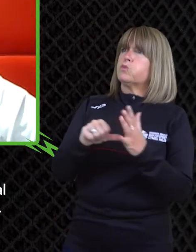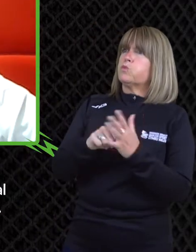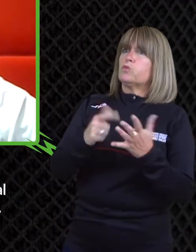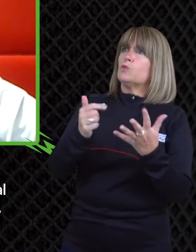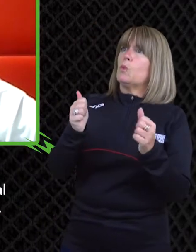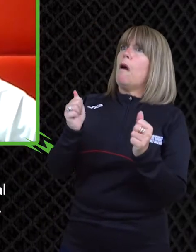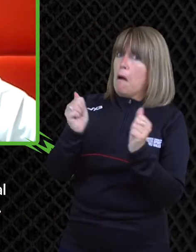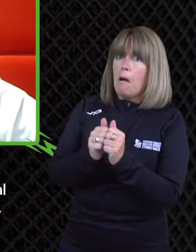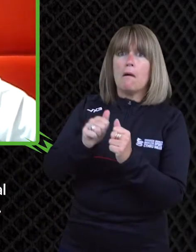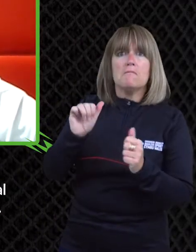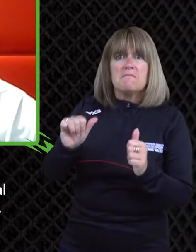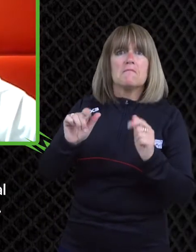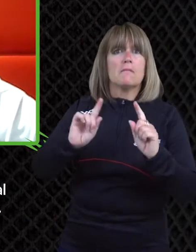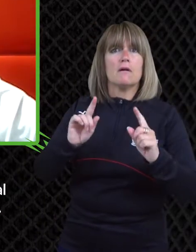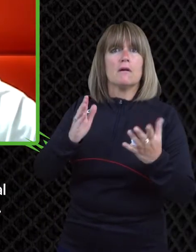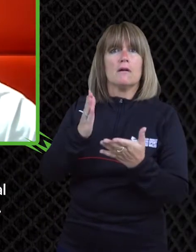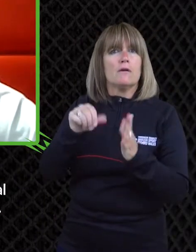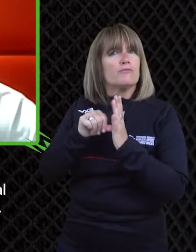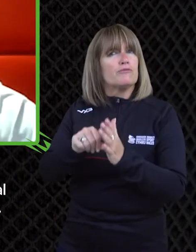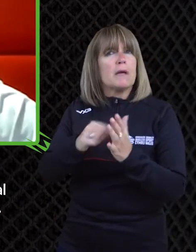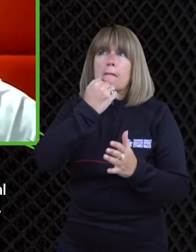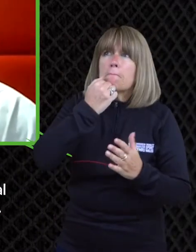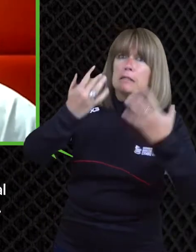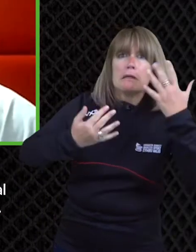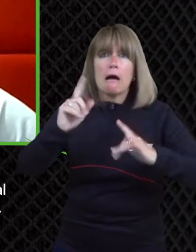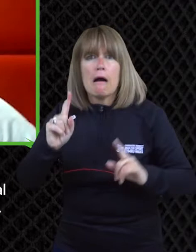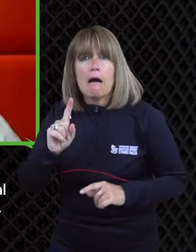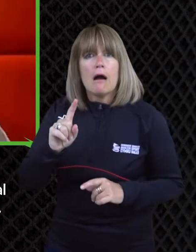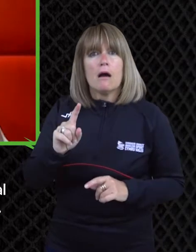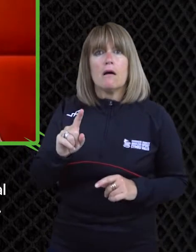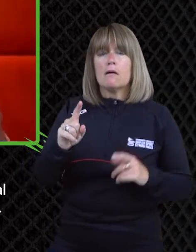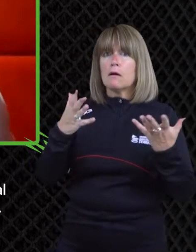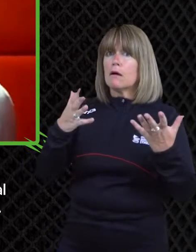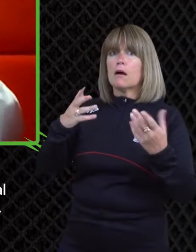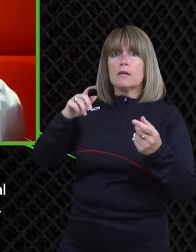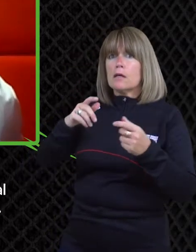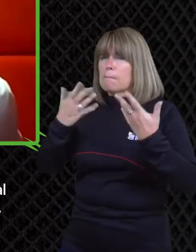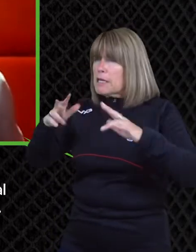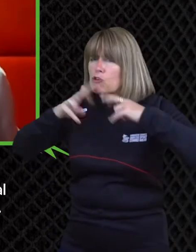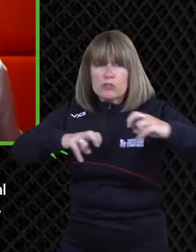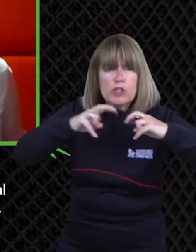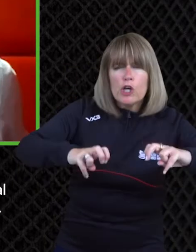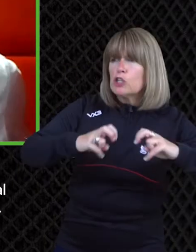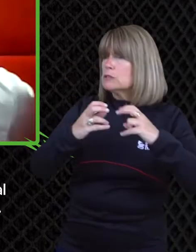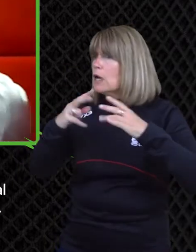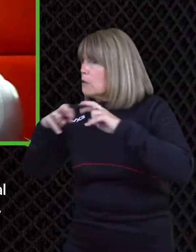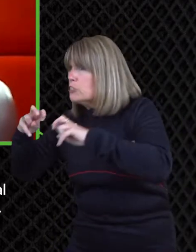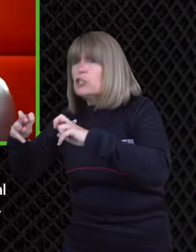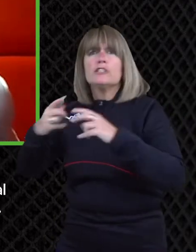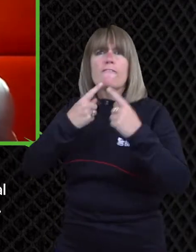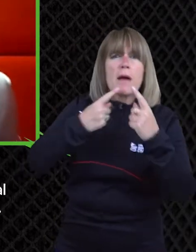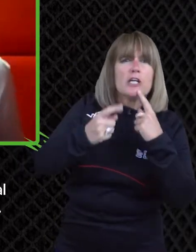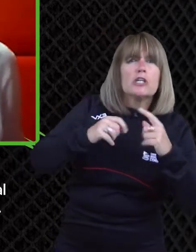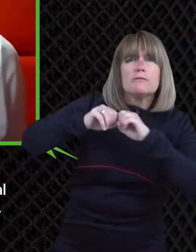it's hard to quantify it really it's hard to you know put numbers on you you know there will be numerous um studies